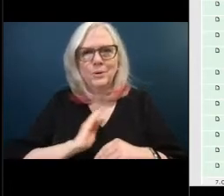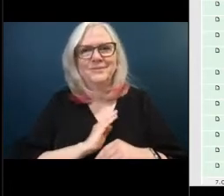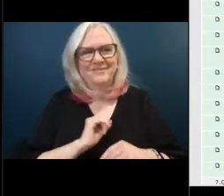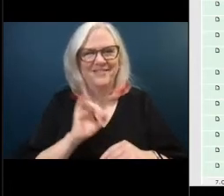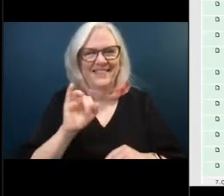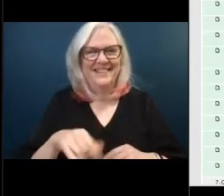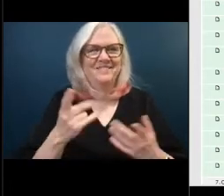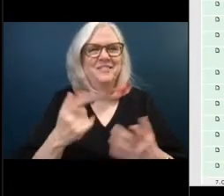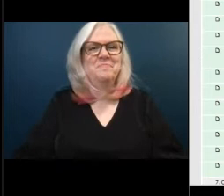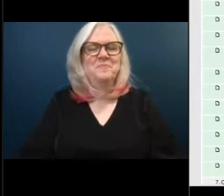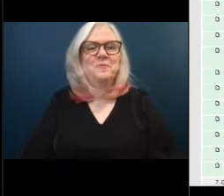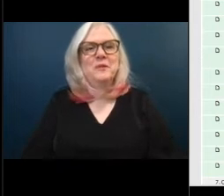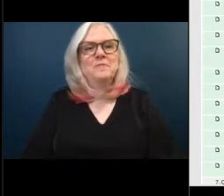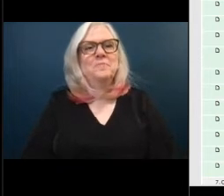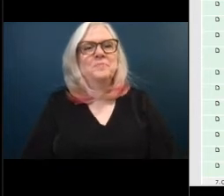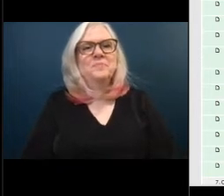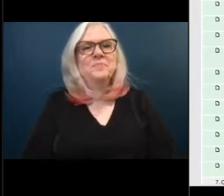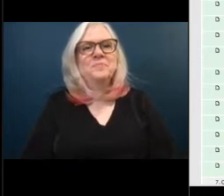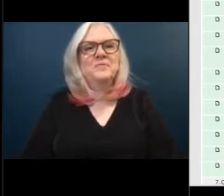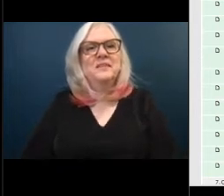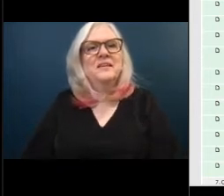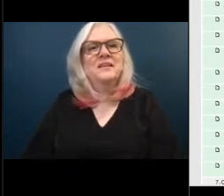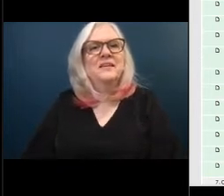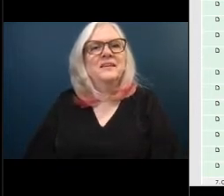they're very sweet